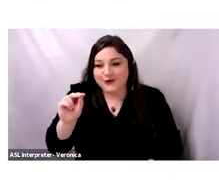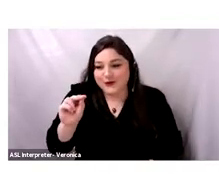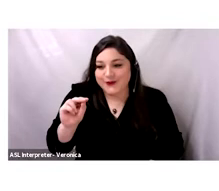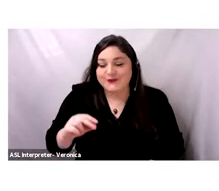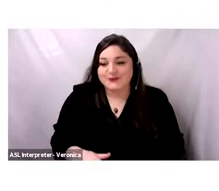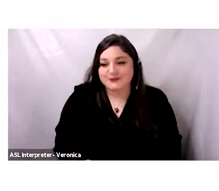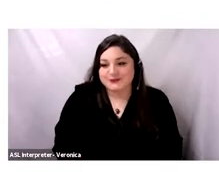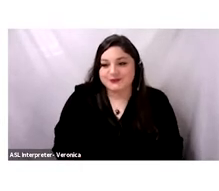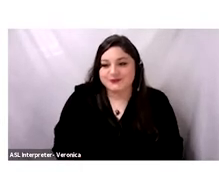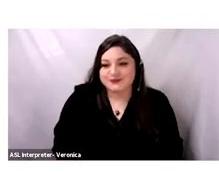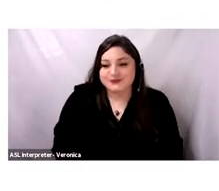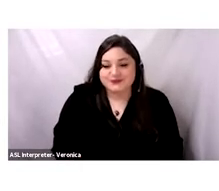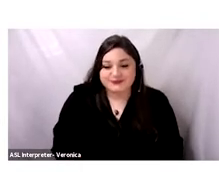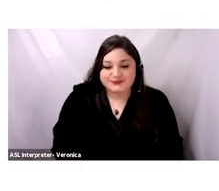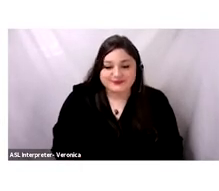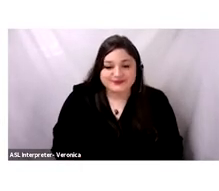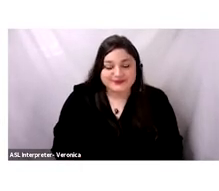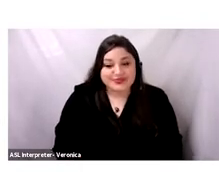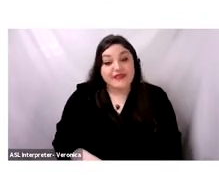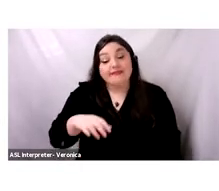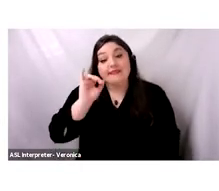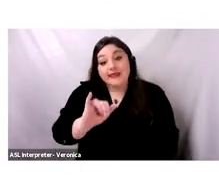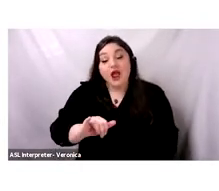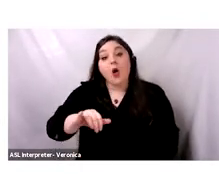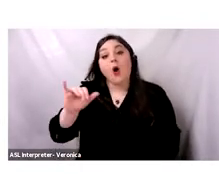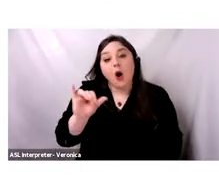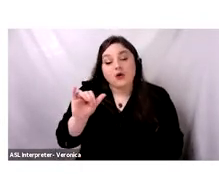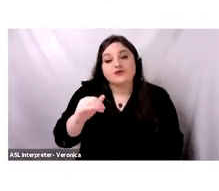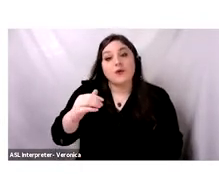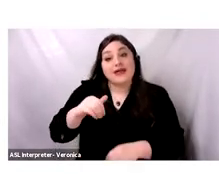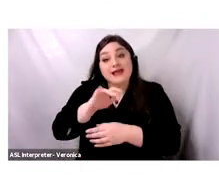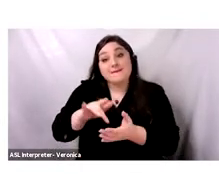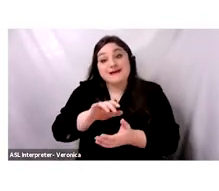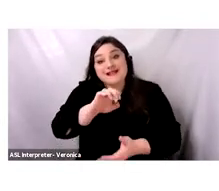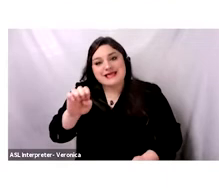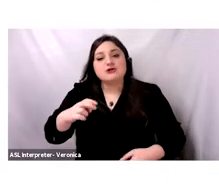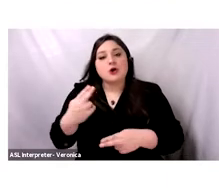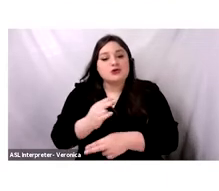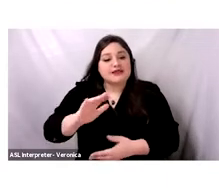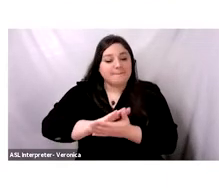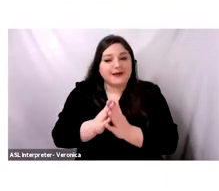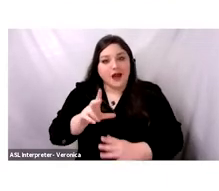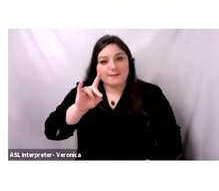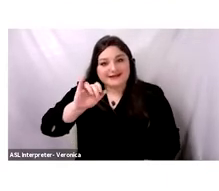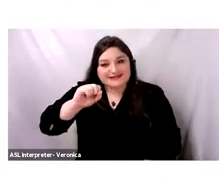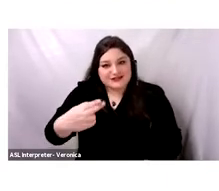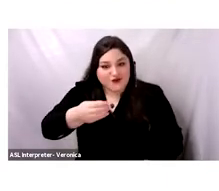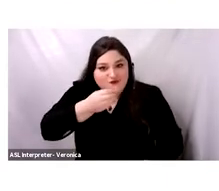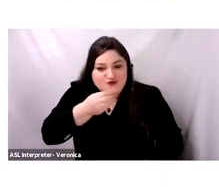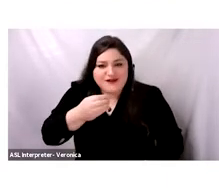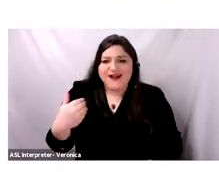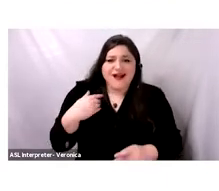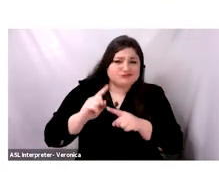easier flow of information. It is used as a dip. But in the Middle East, it is a dish. And it has many, many